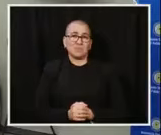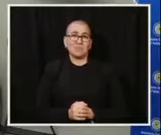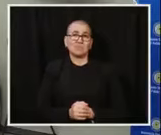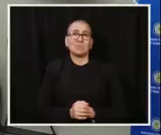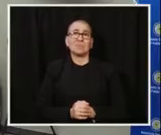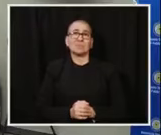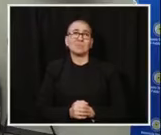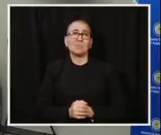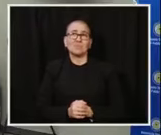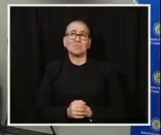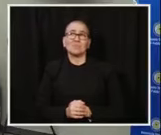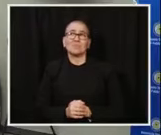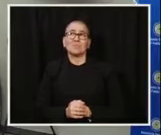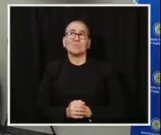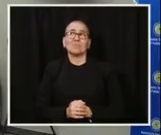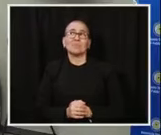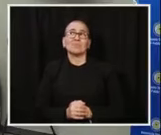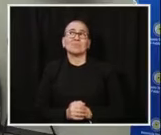Governor Loetz?